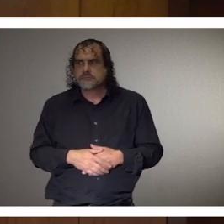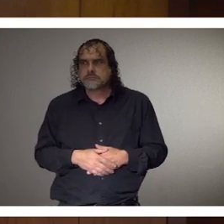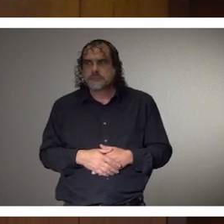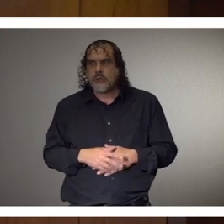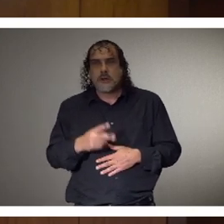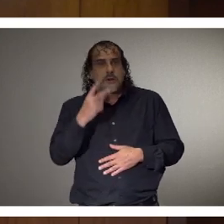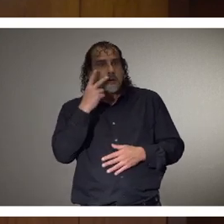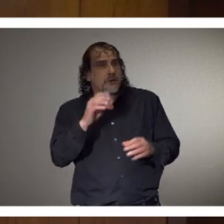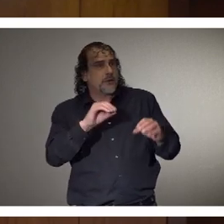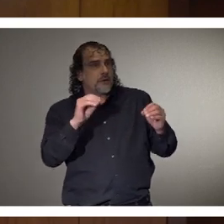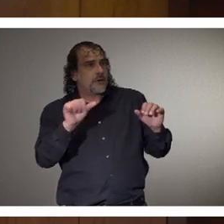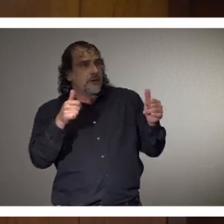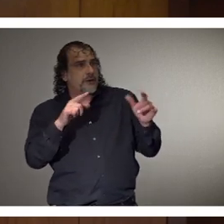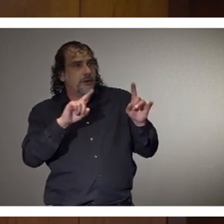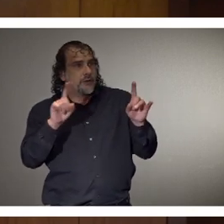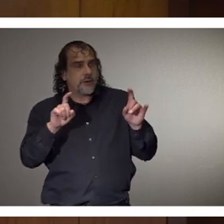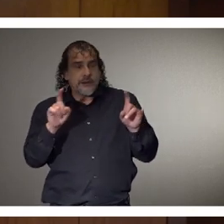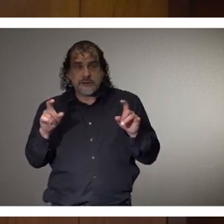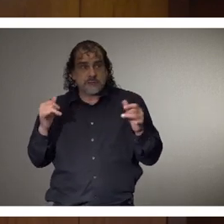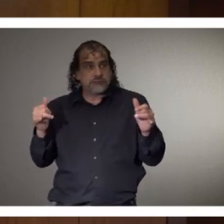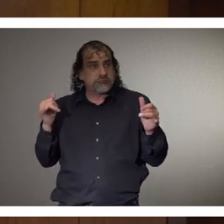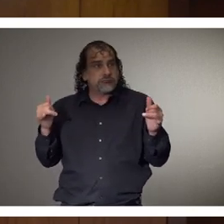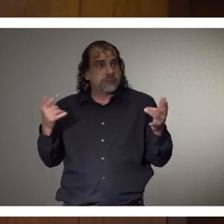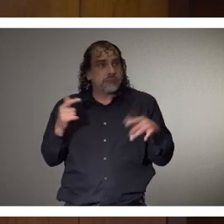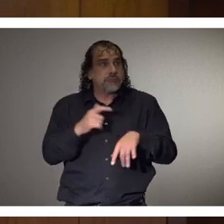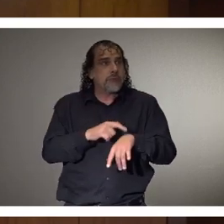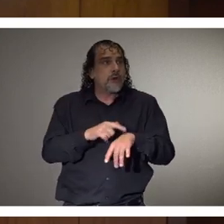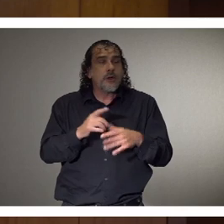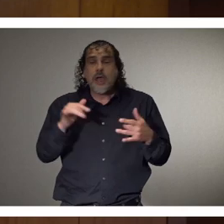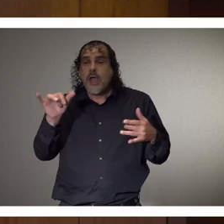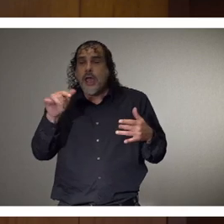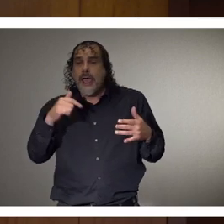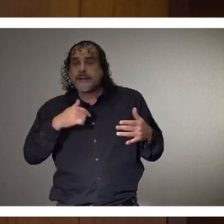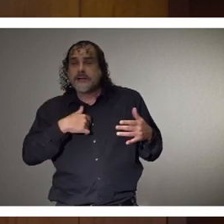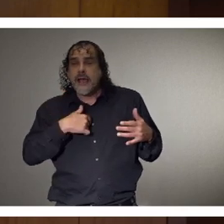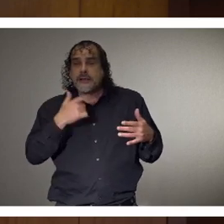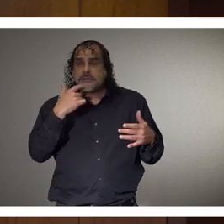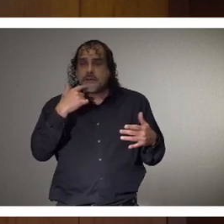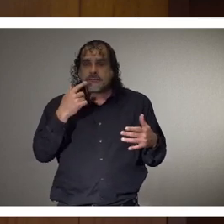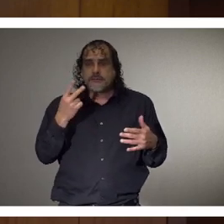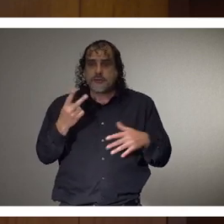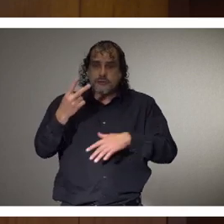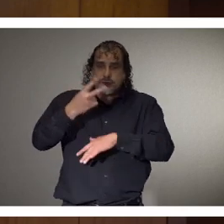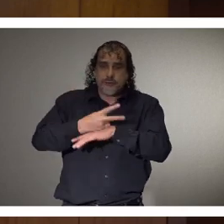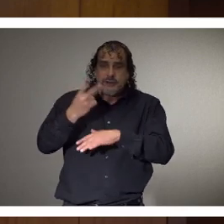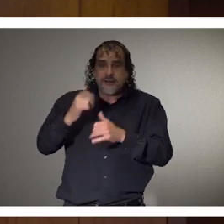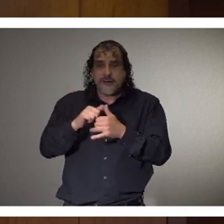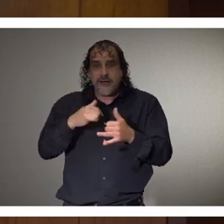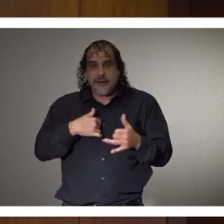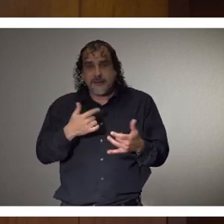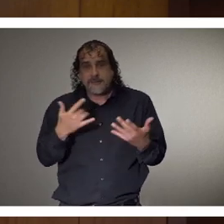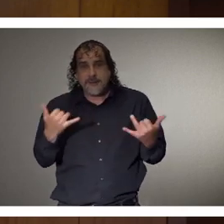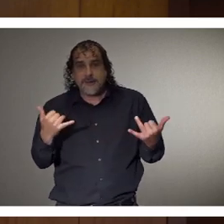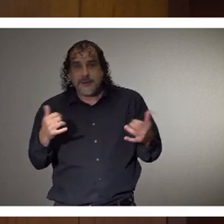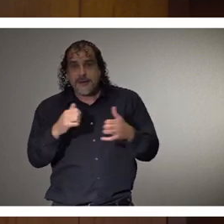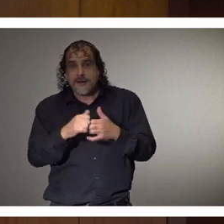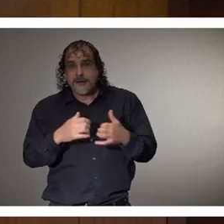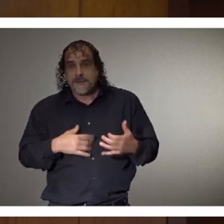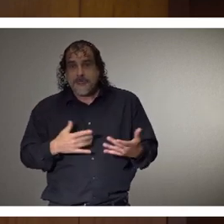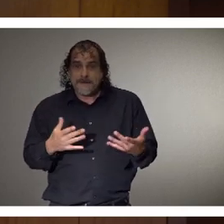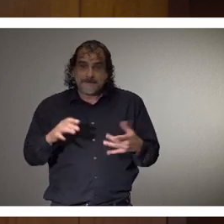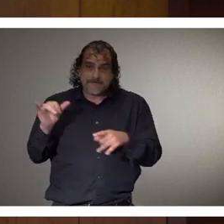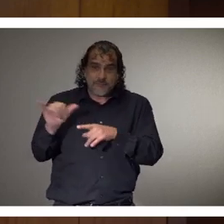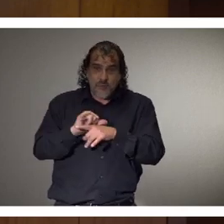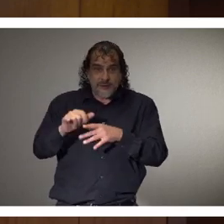Seeing no other questions at this time, uh, as I have done the last two days, I am gonna, um, I'm gonna practice what I